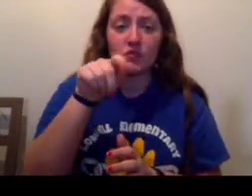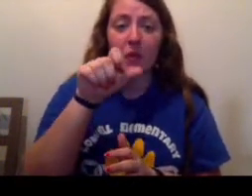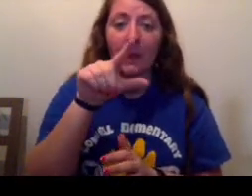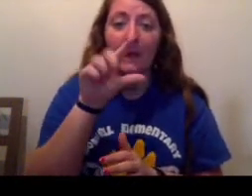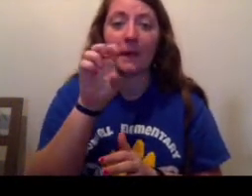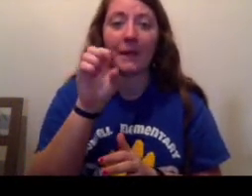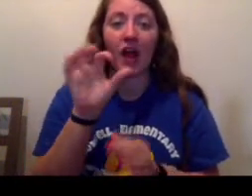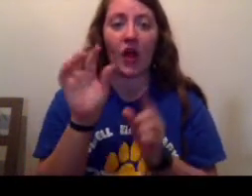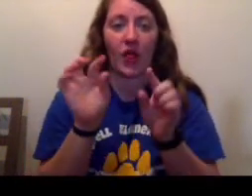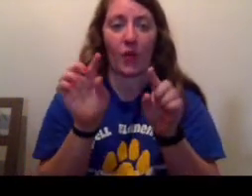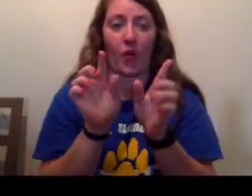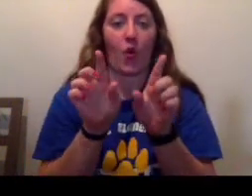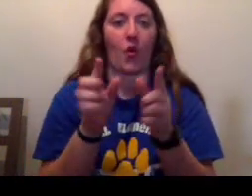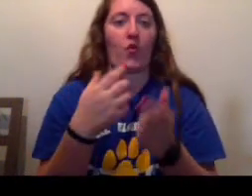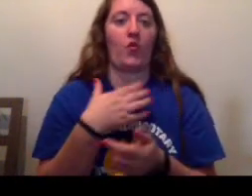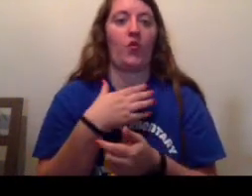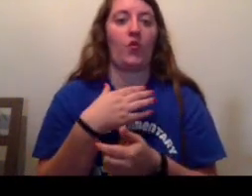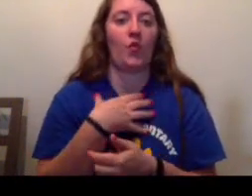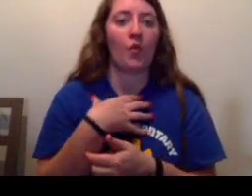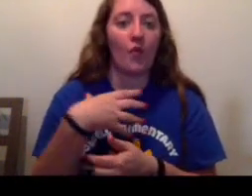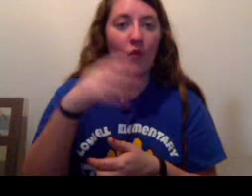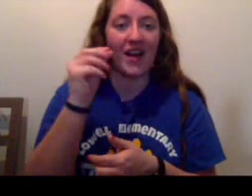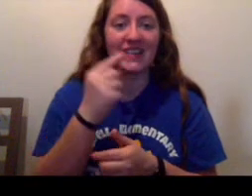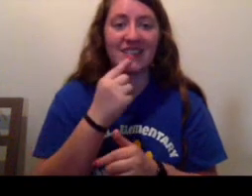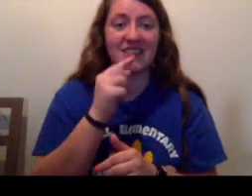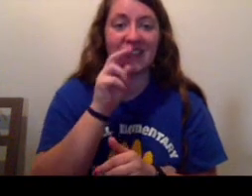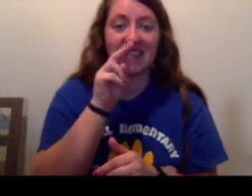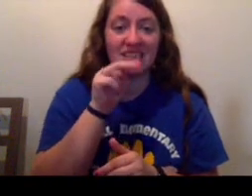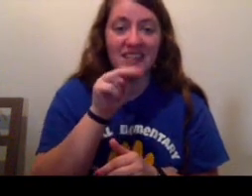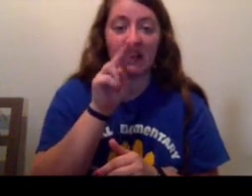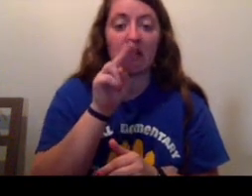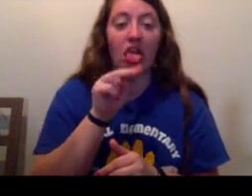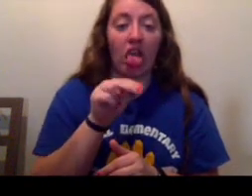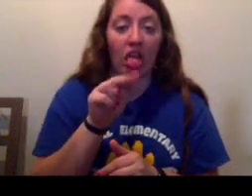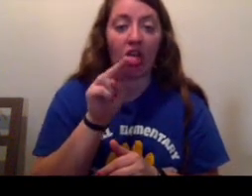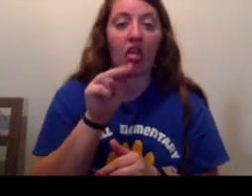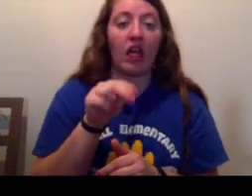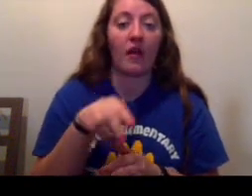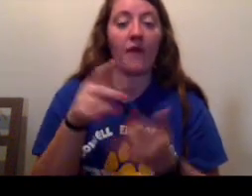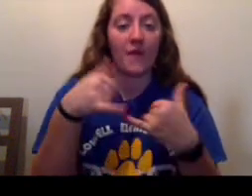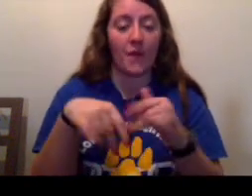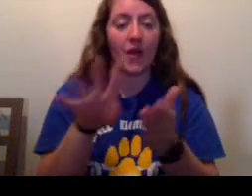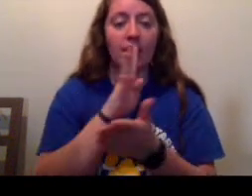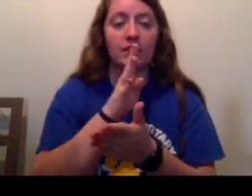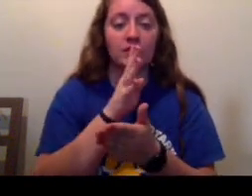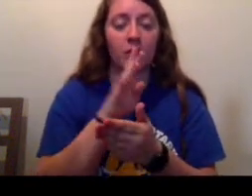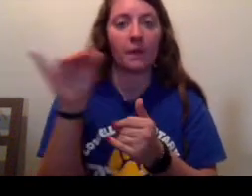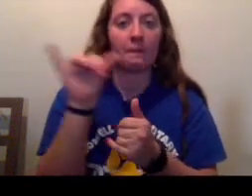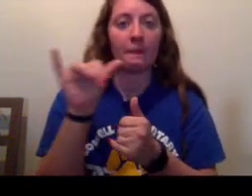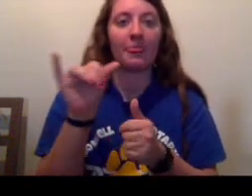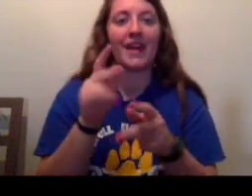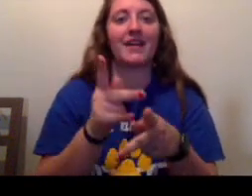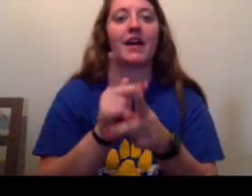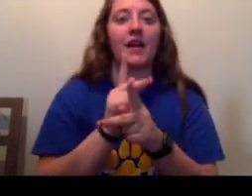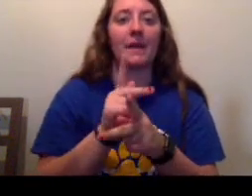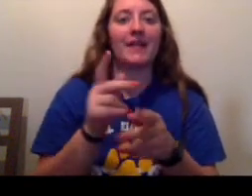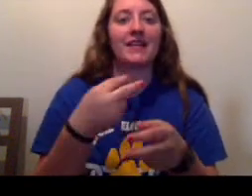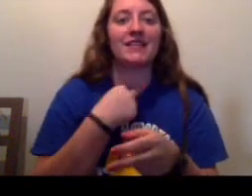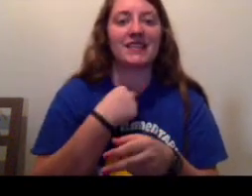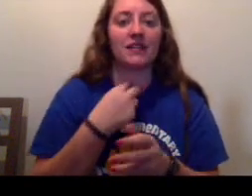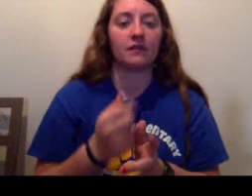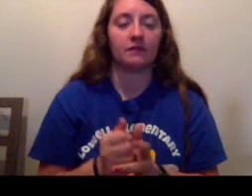were almost white, and his tongue seemed to flop uselessly in his mouth as he spoke, as if it kept getting in the way.